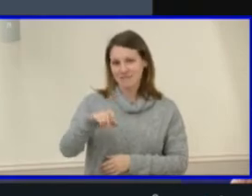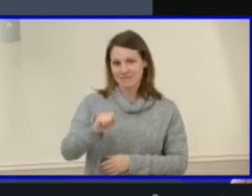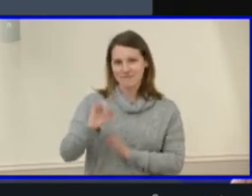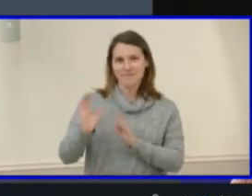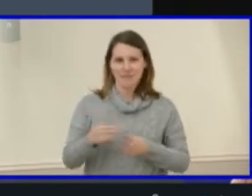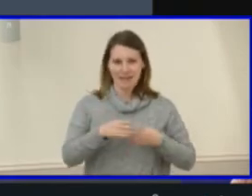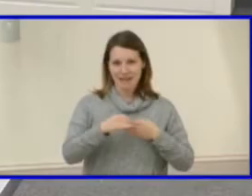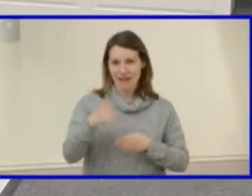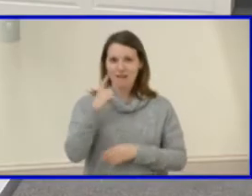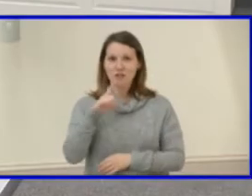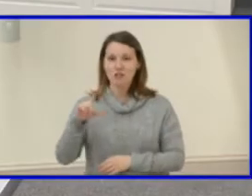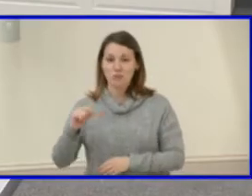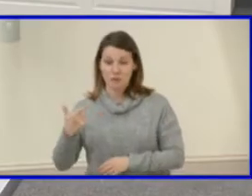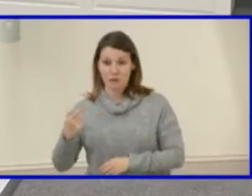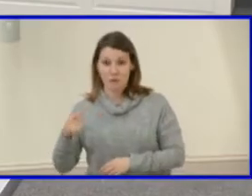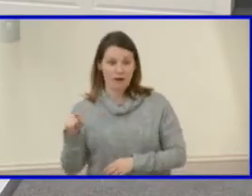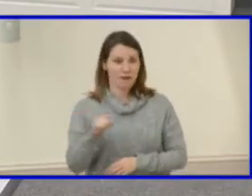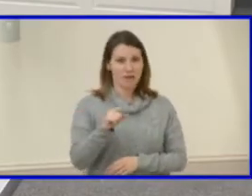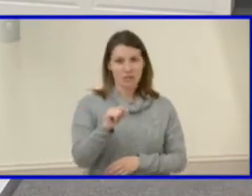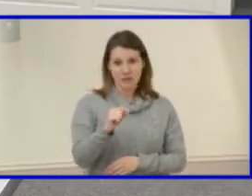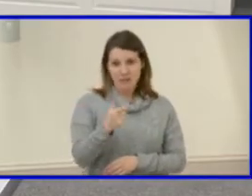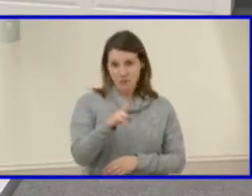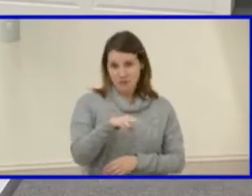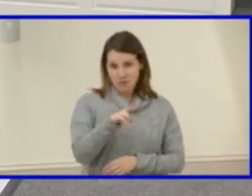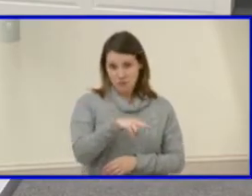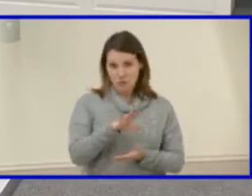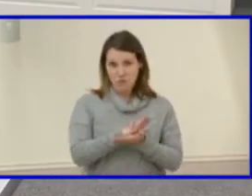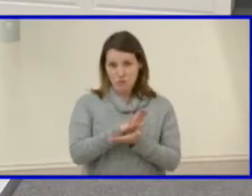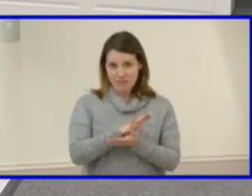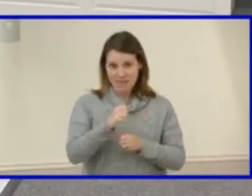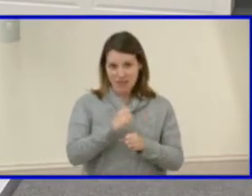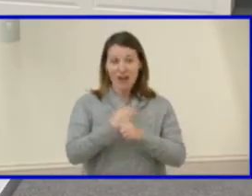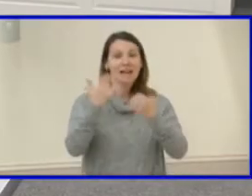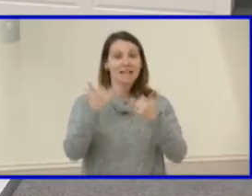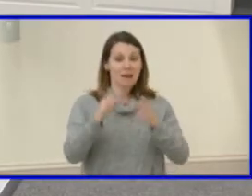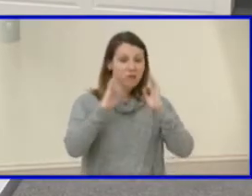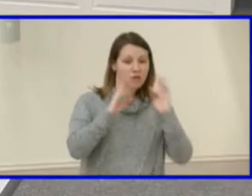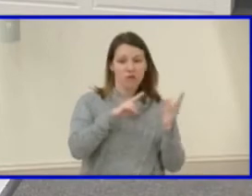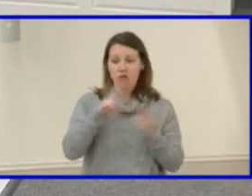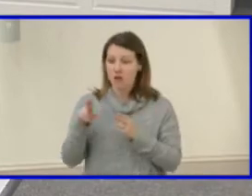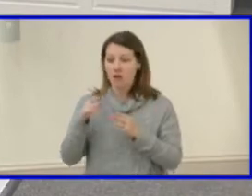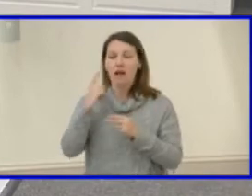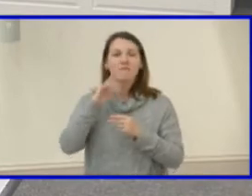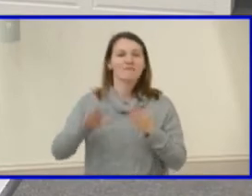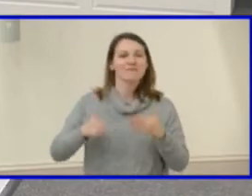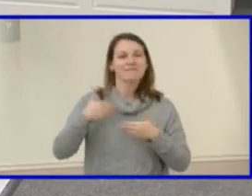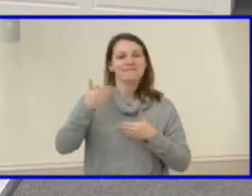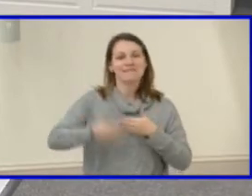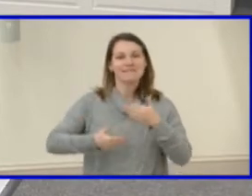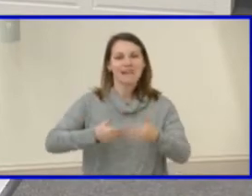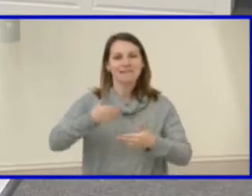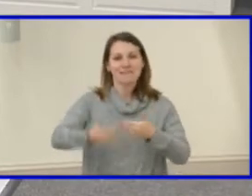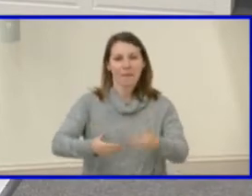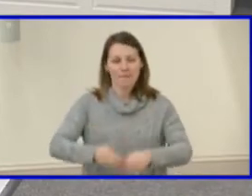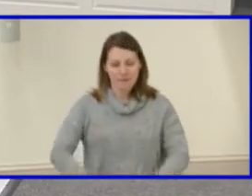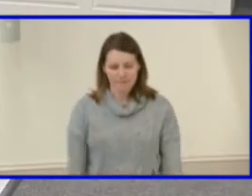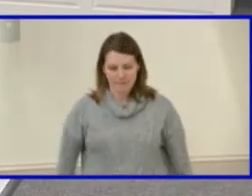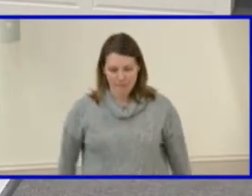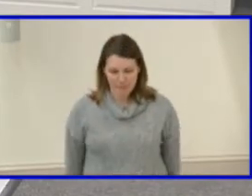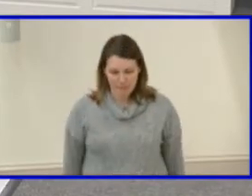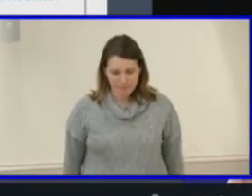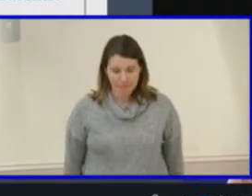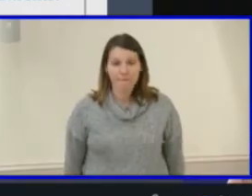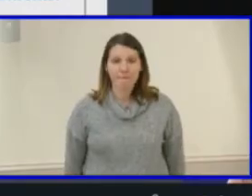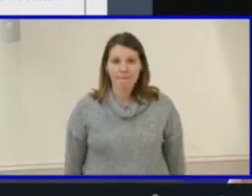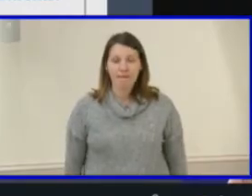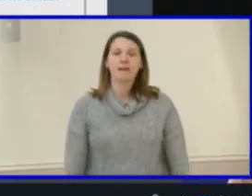-2022 school year. We'll now turn our attention to some important next steps. As you know, the planning guide is